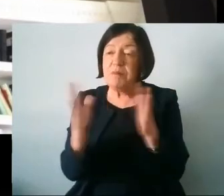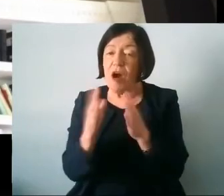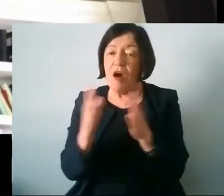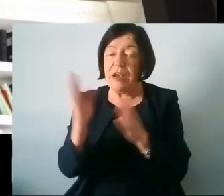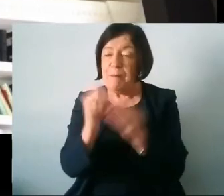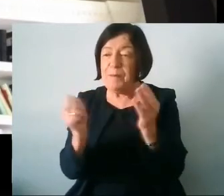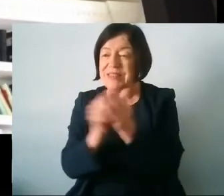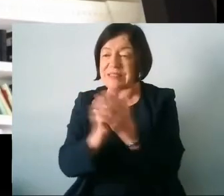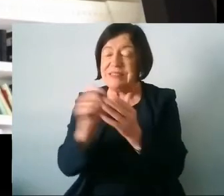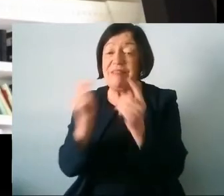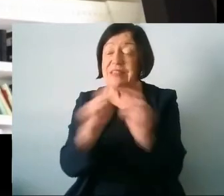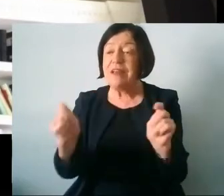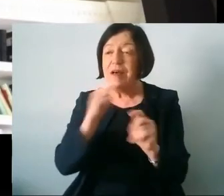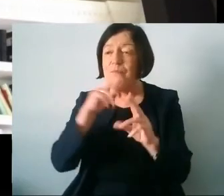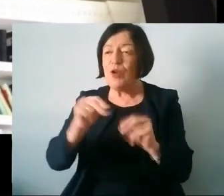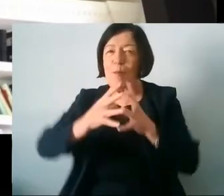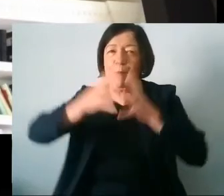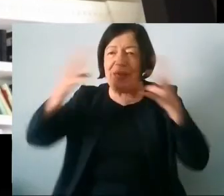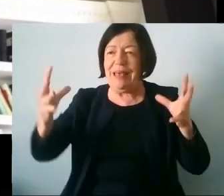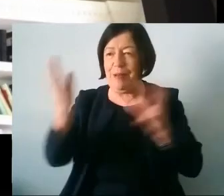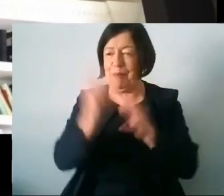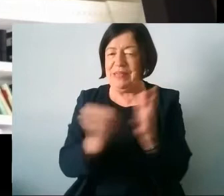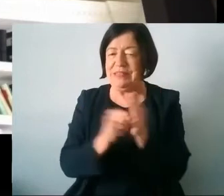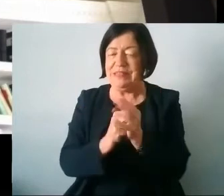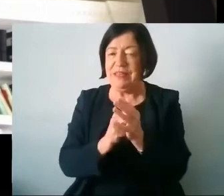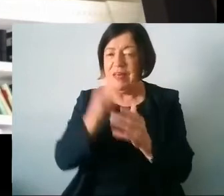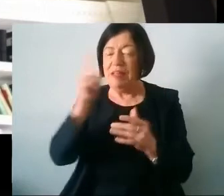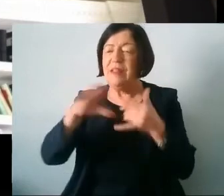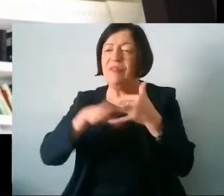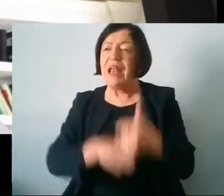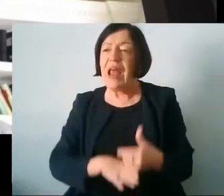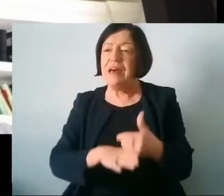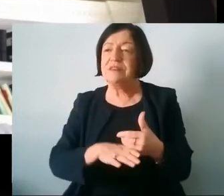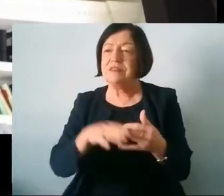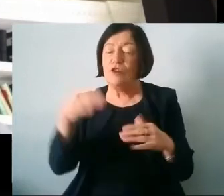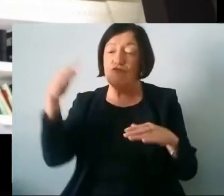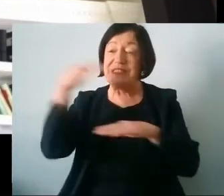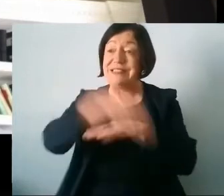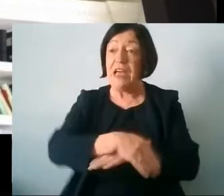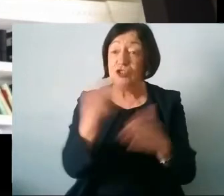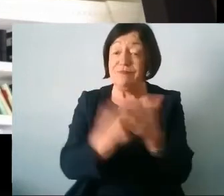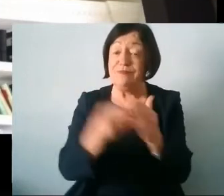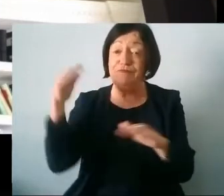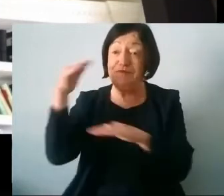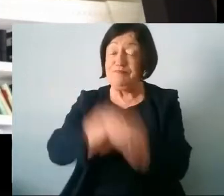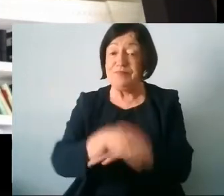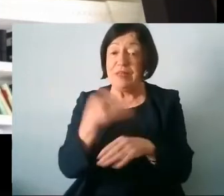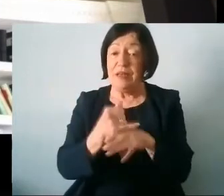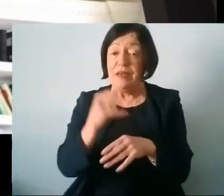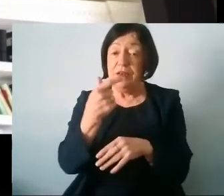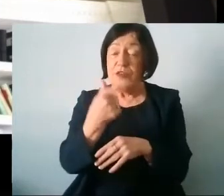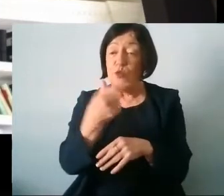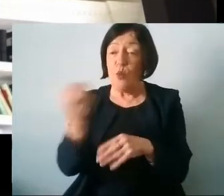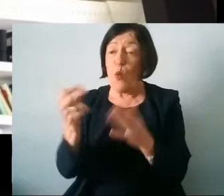in the town but there's no major industry and I think the last recession um in 2008